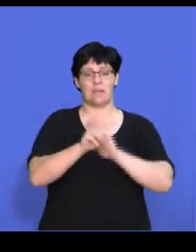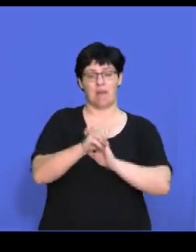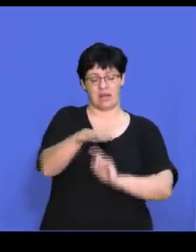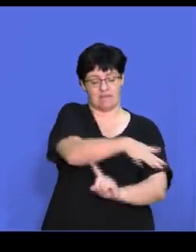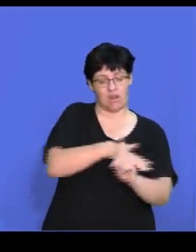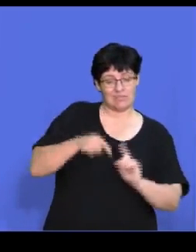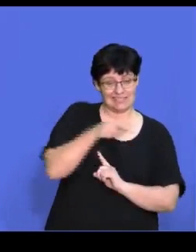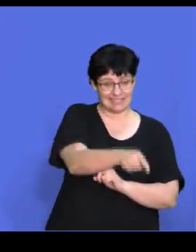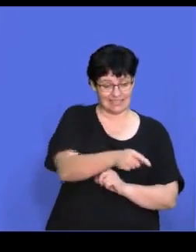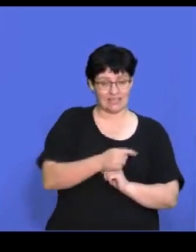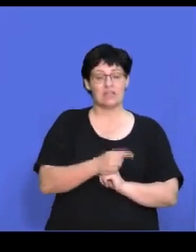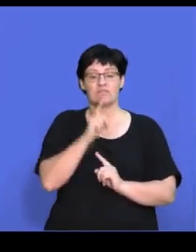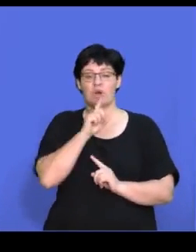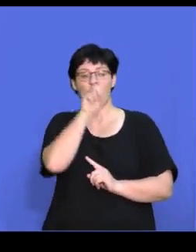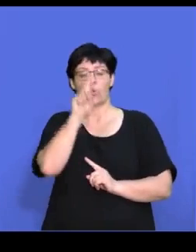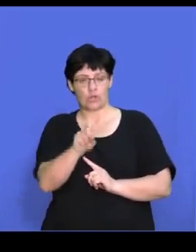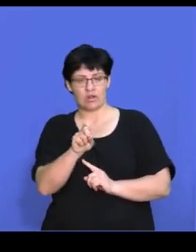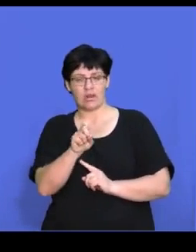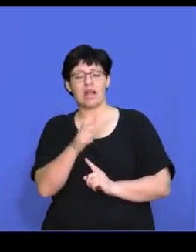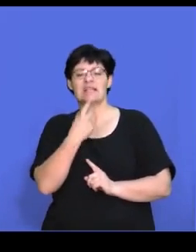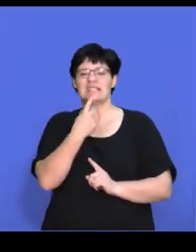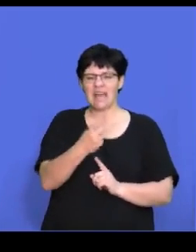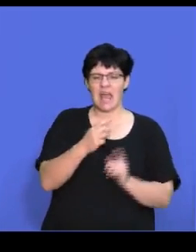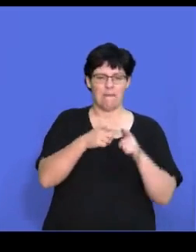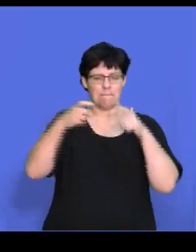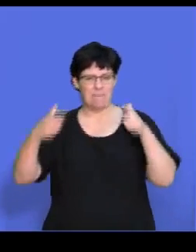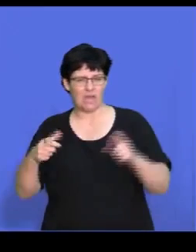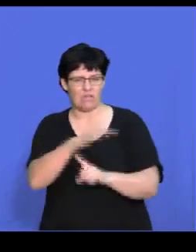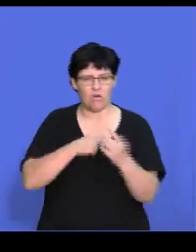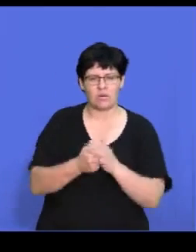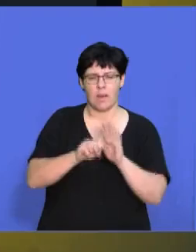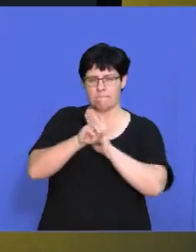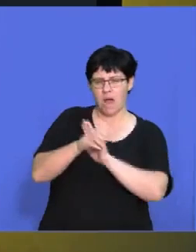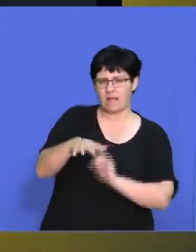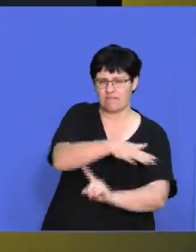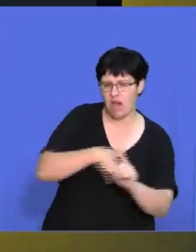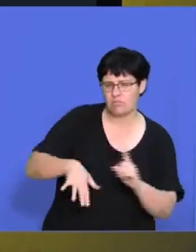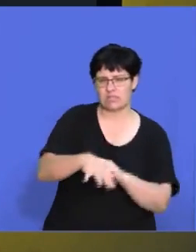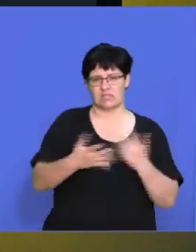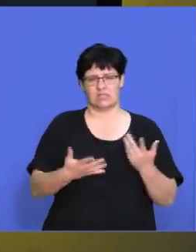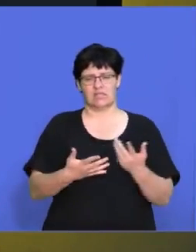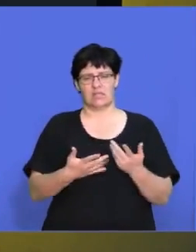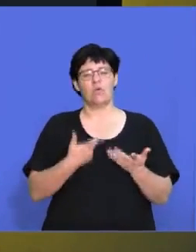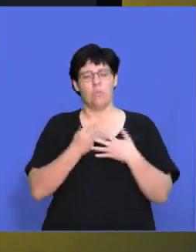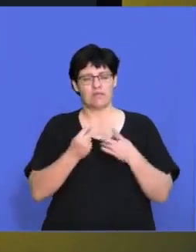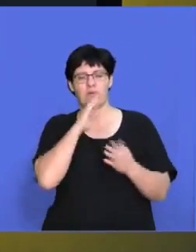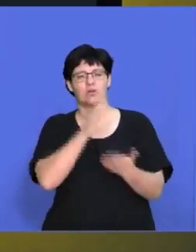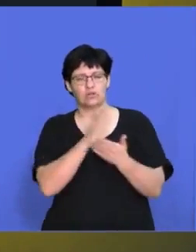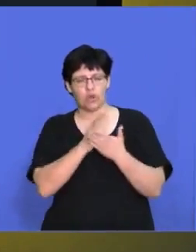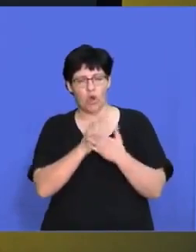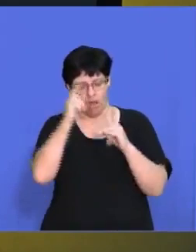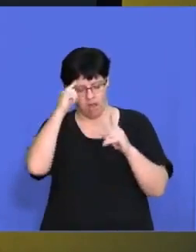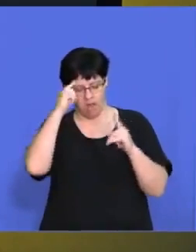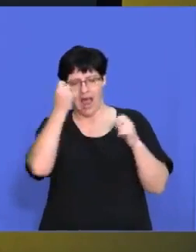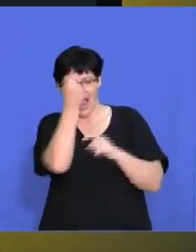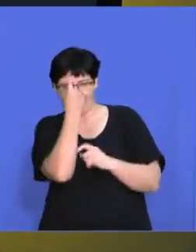the market environment. So you can see the questions already mentioned in macro environment, market environment. So there's going to be, we have